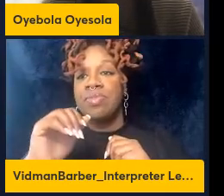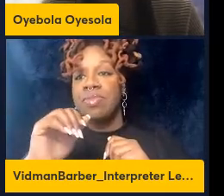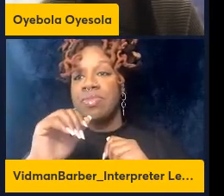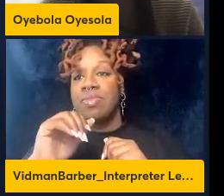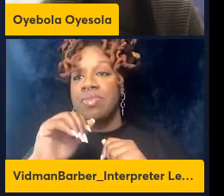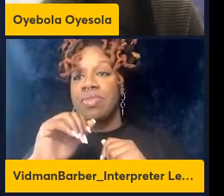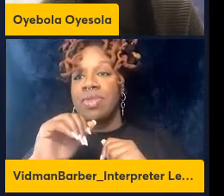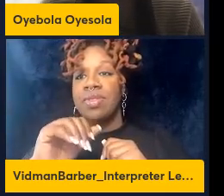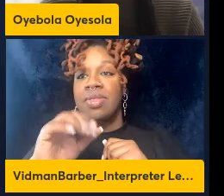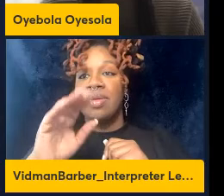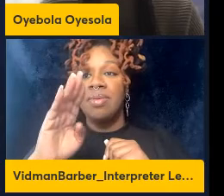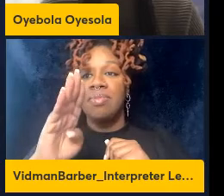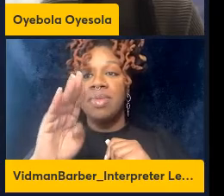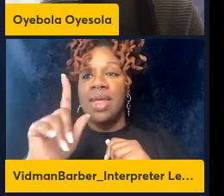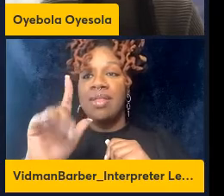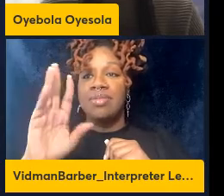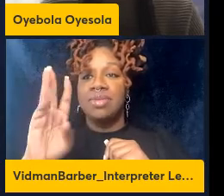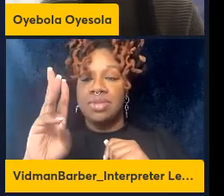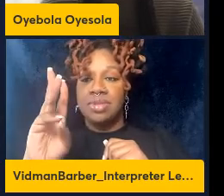completely different